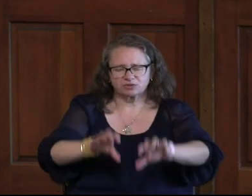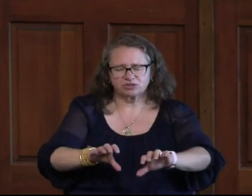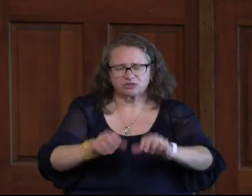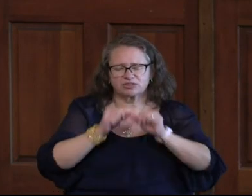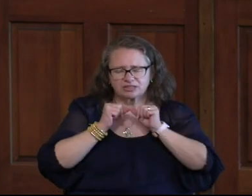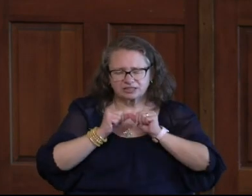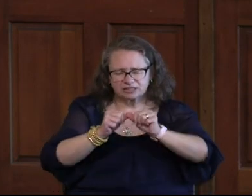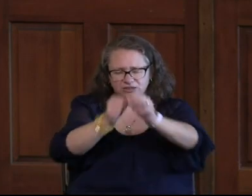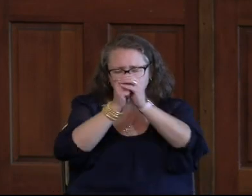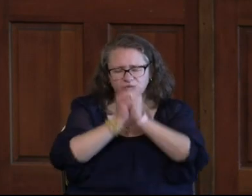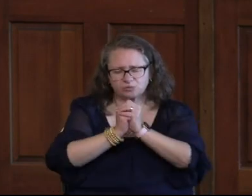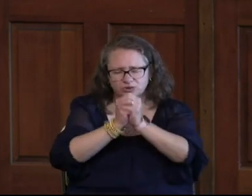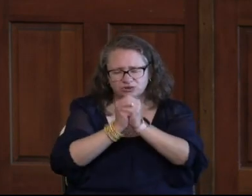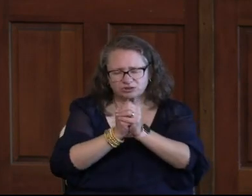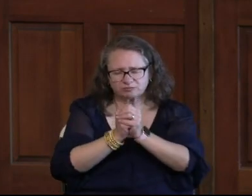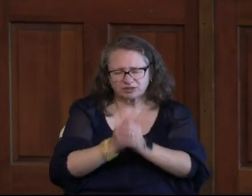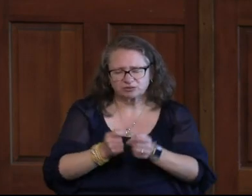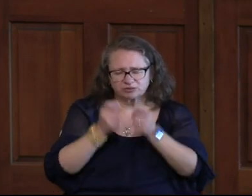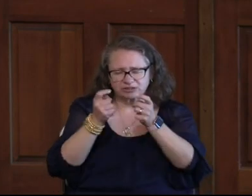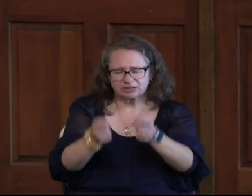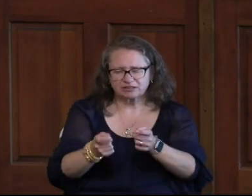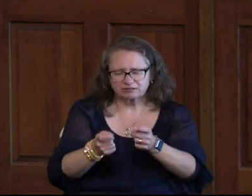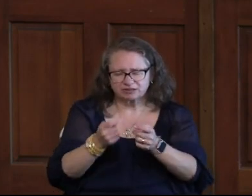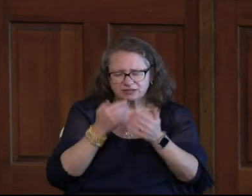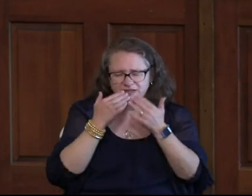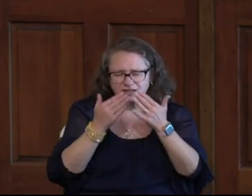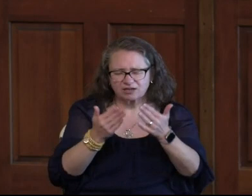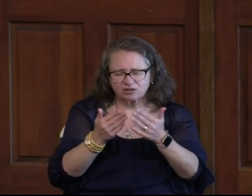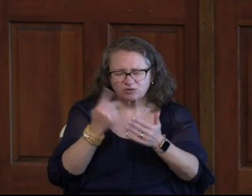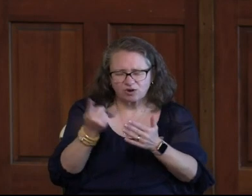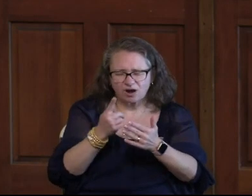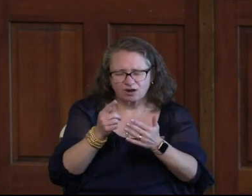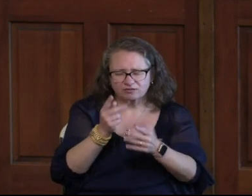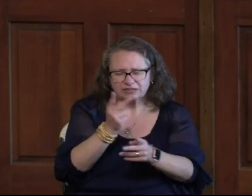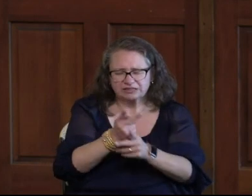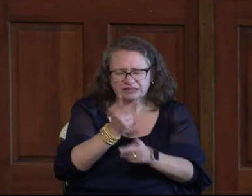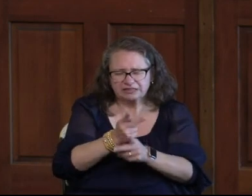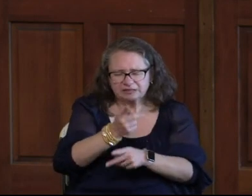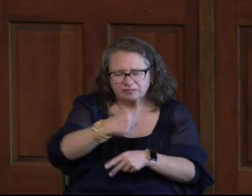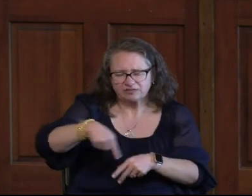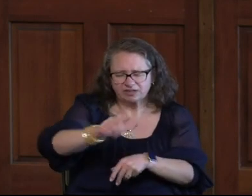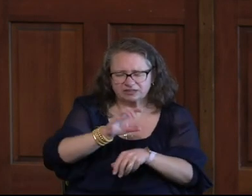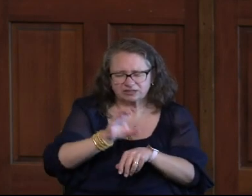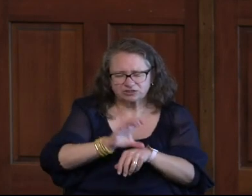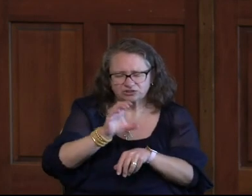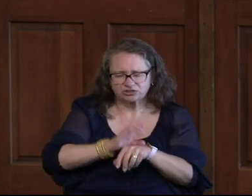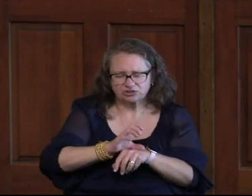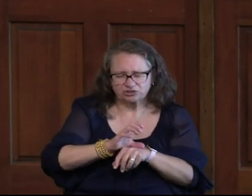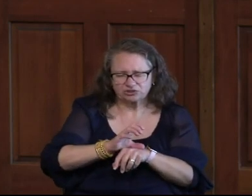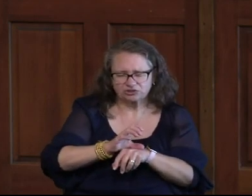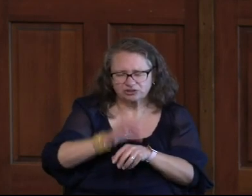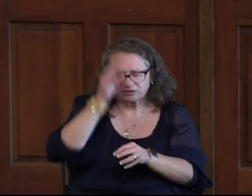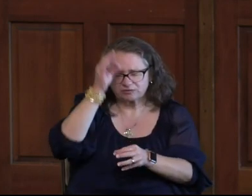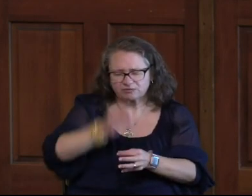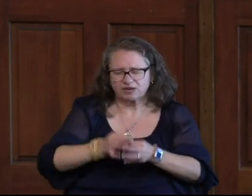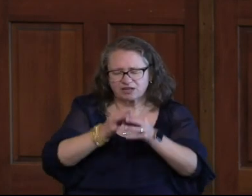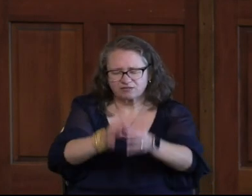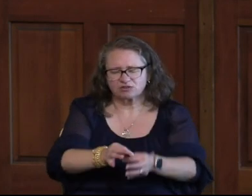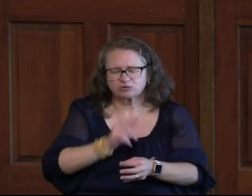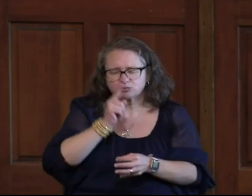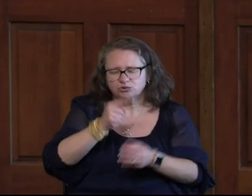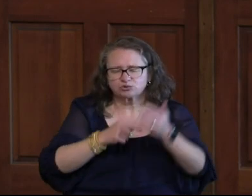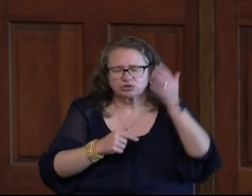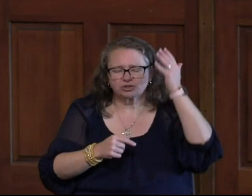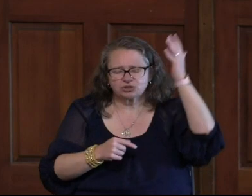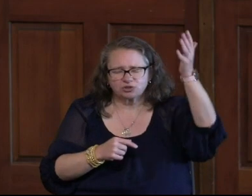to continue worshiping through giving. Thank you for the way, God, you always take care of us as a church. May we be faithful and true to